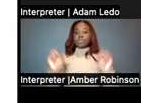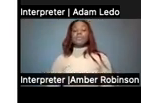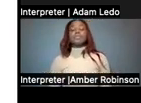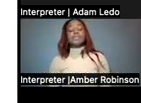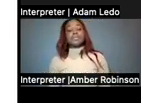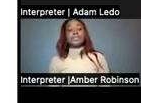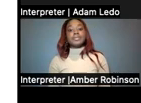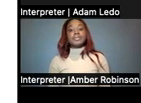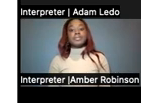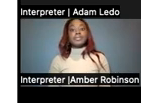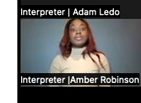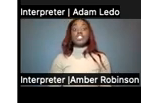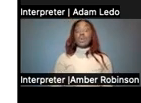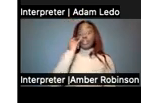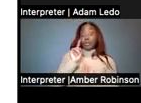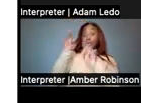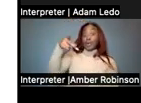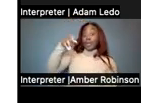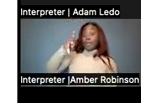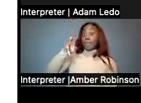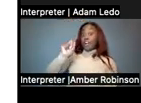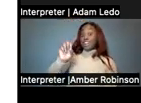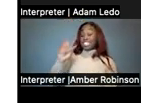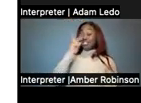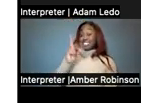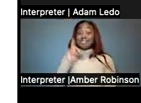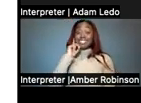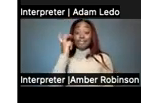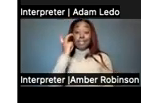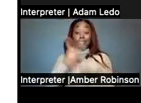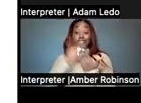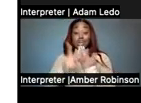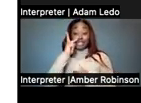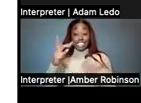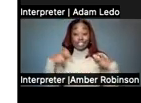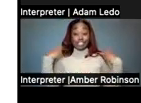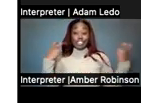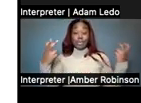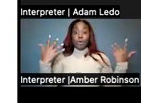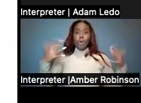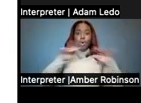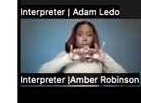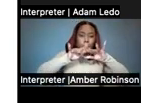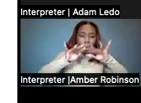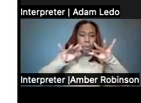I mean, if you go to Perkins and you see the deafblind program, if you look at the gym in there, they have so many